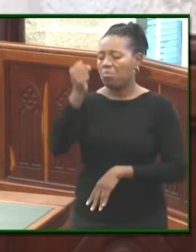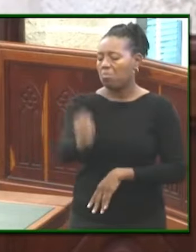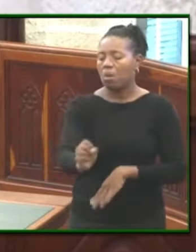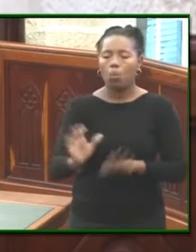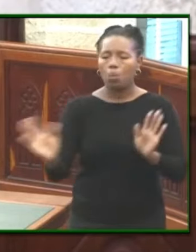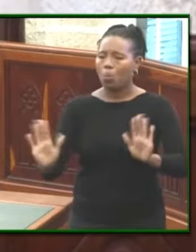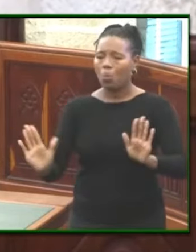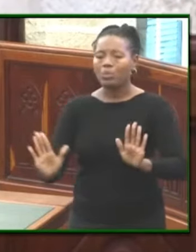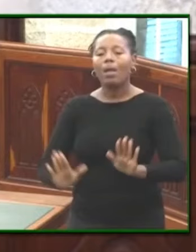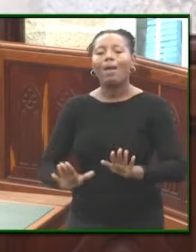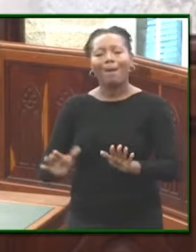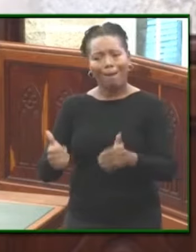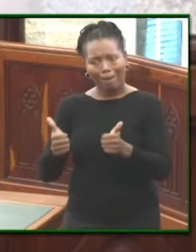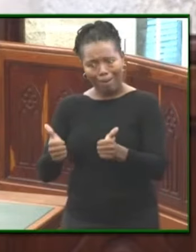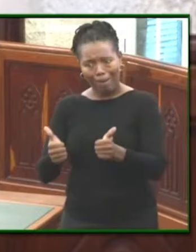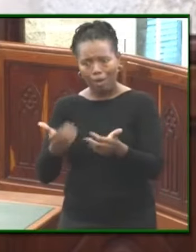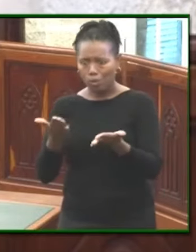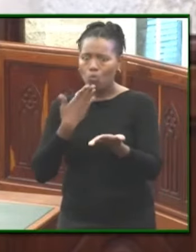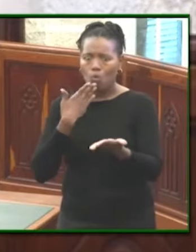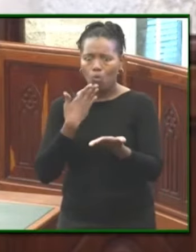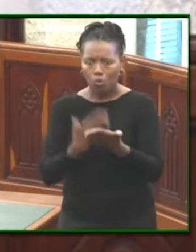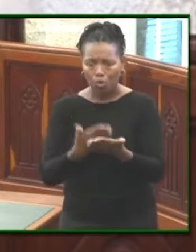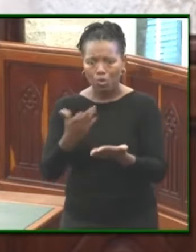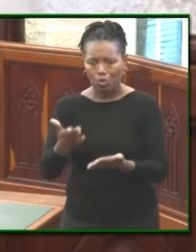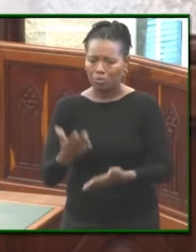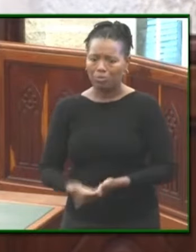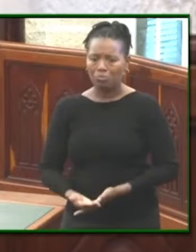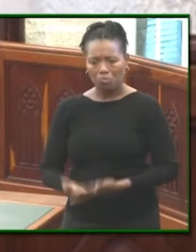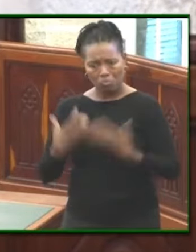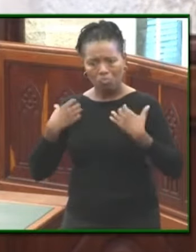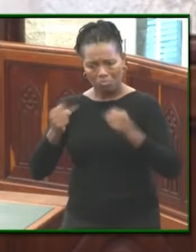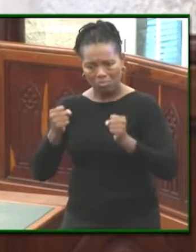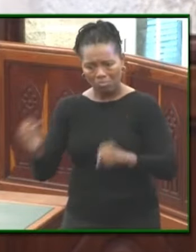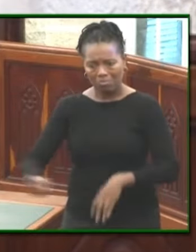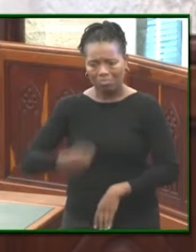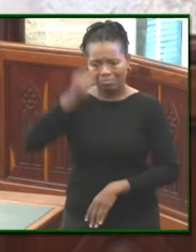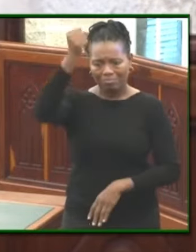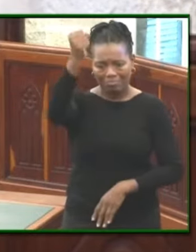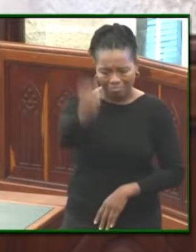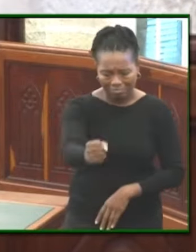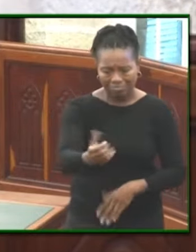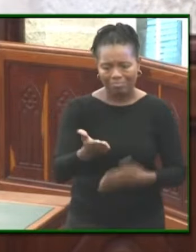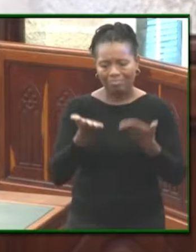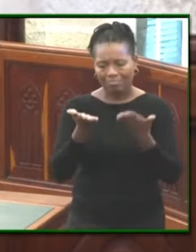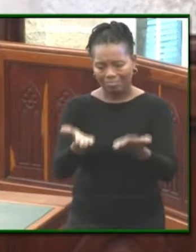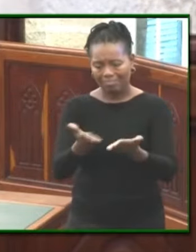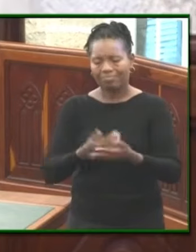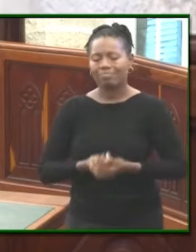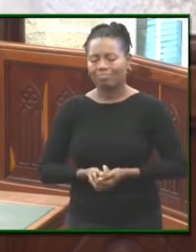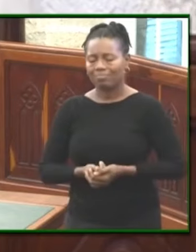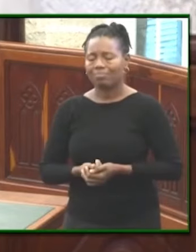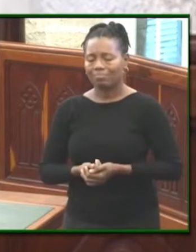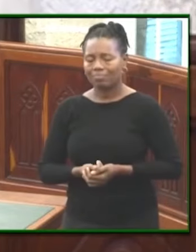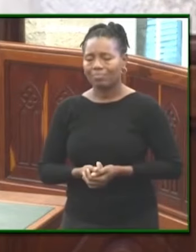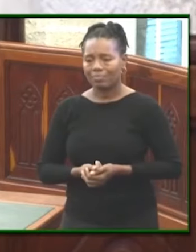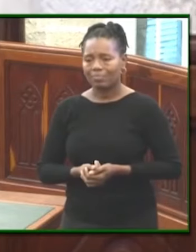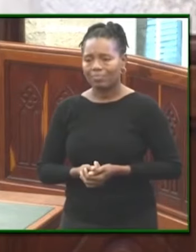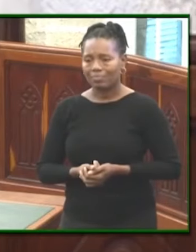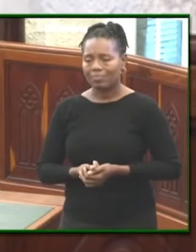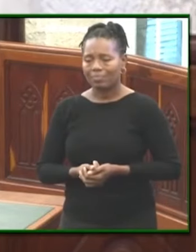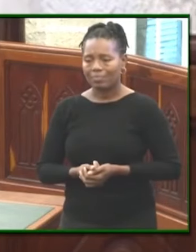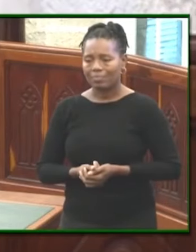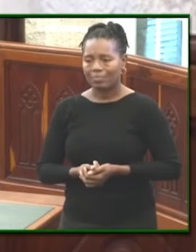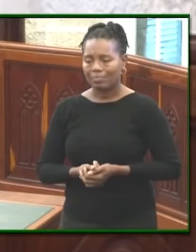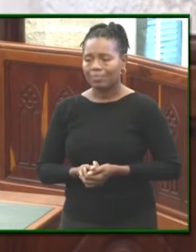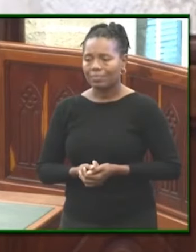you are fit to be the head you are fit to sit at the apex of this highest body within our